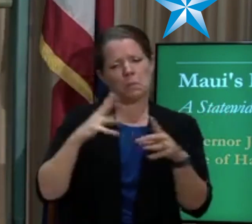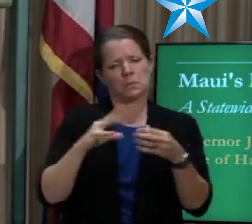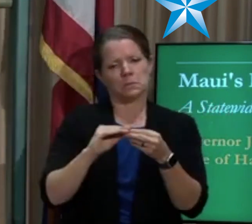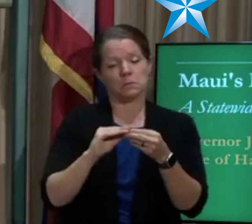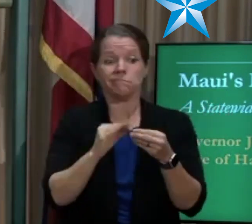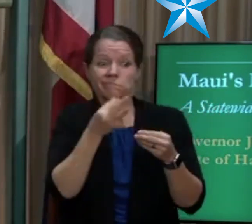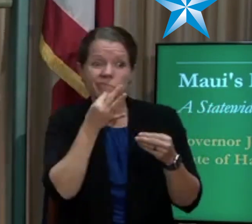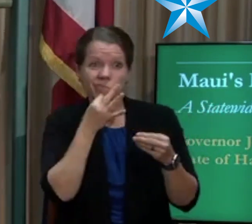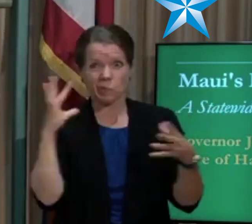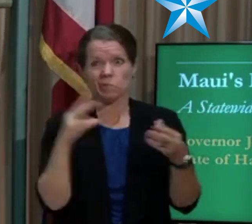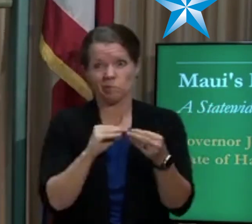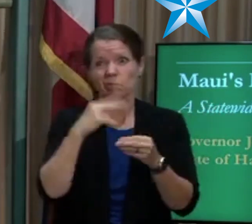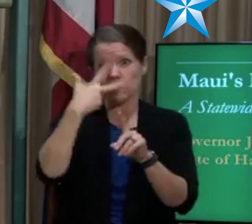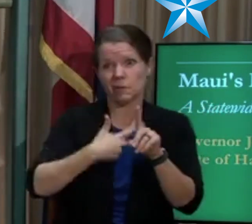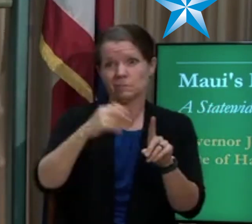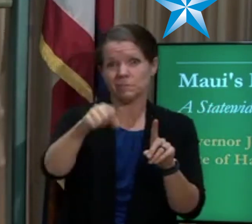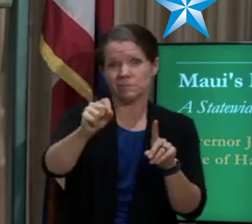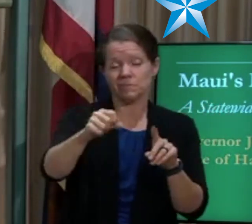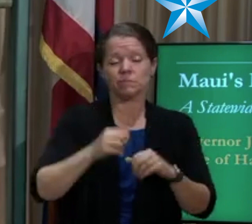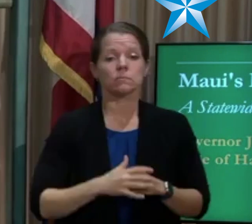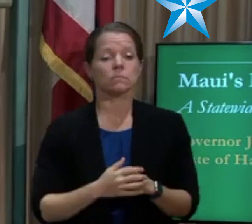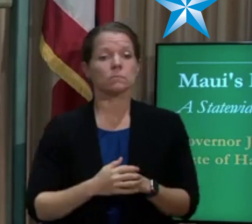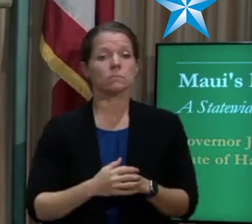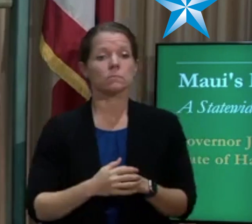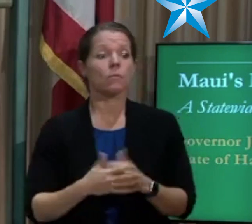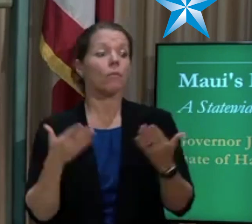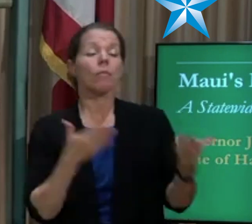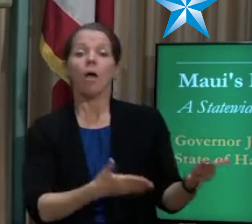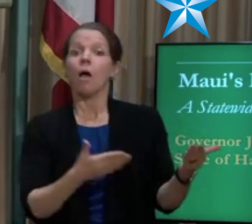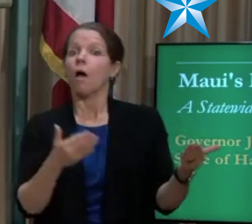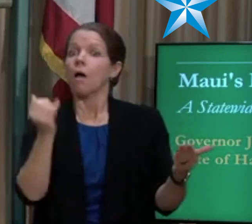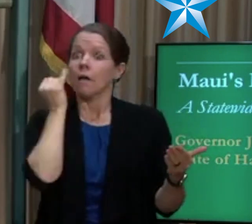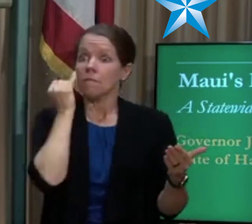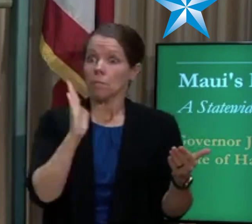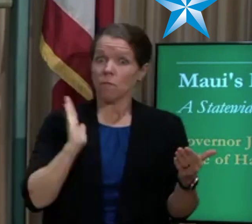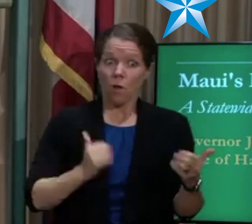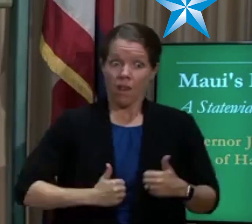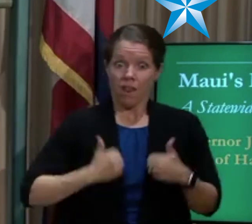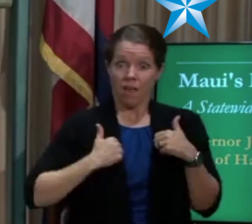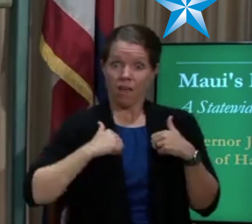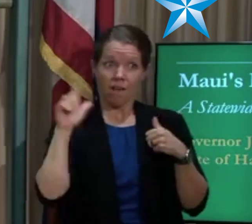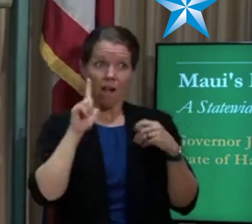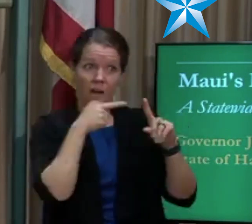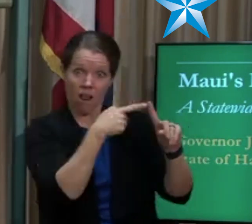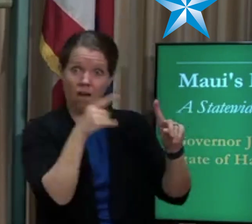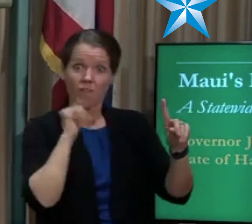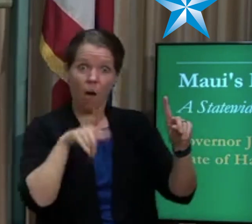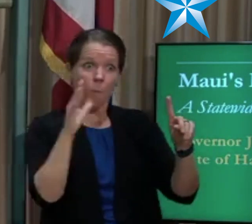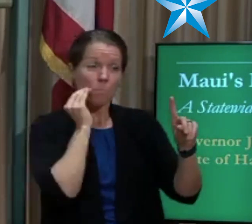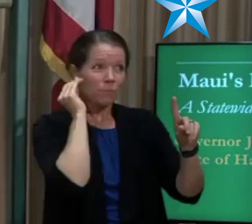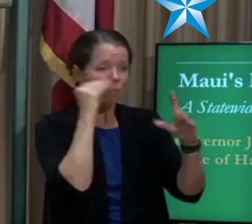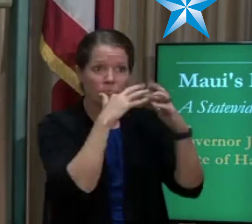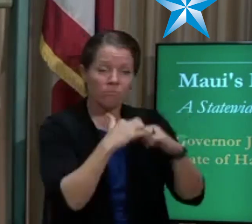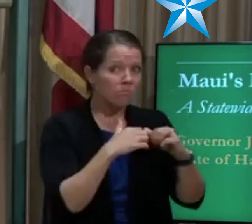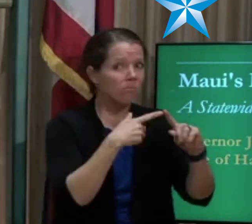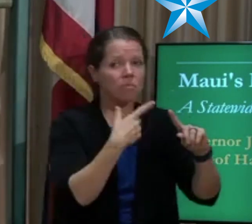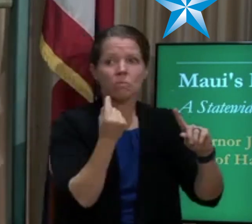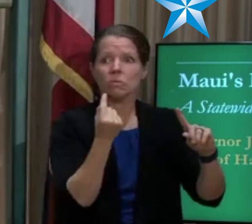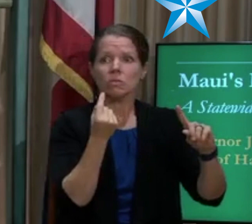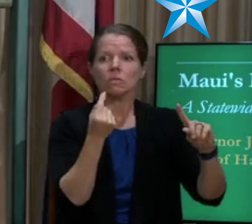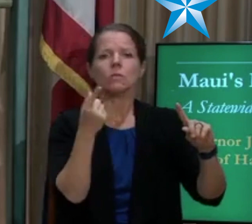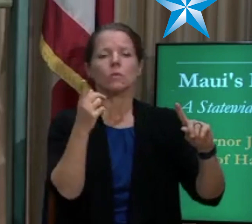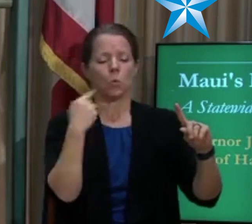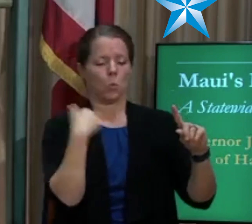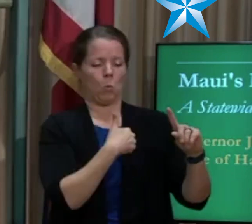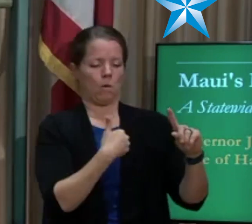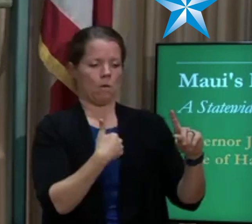like I said earlier, some behavioral health support furnished by the state. We know that people will be grieving and suffering a great deal of